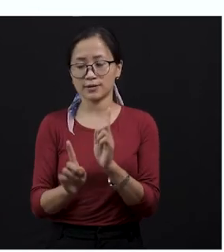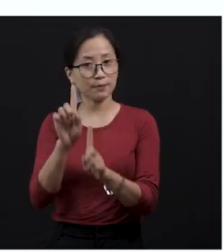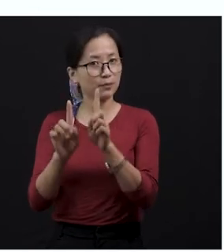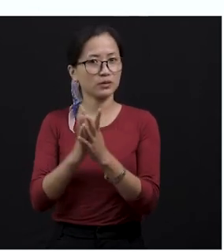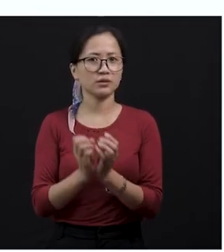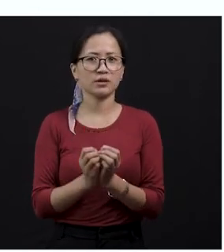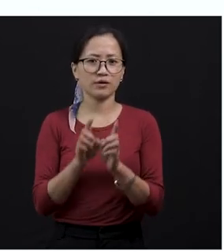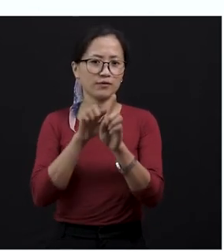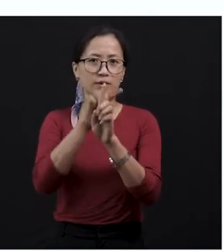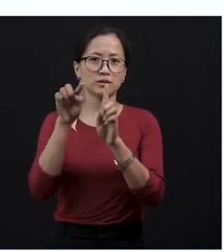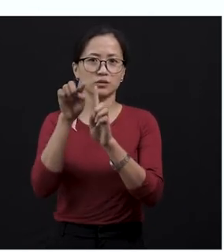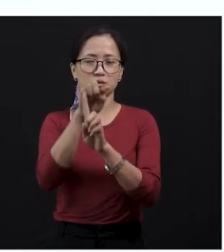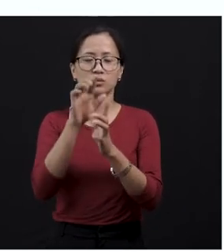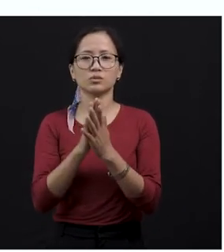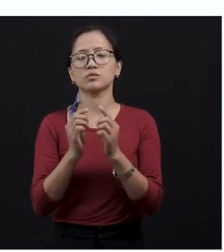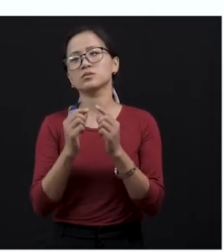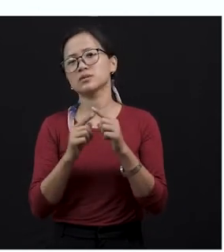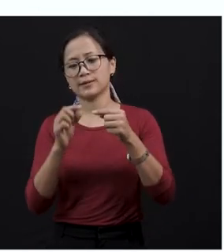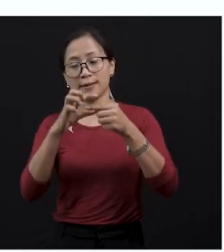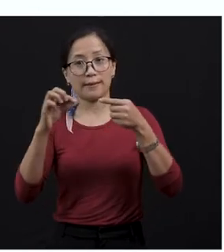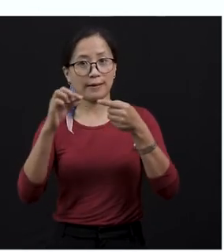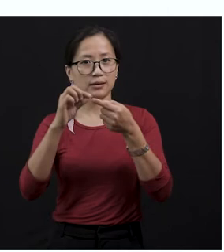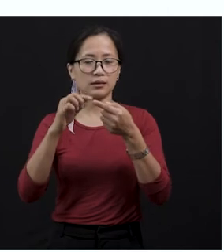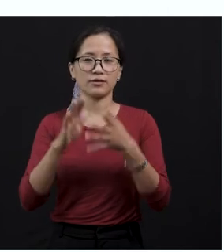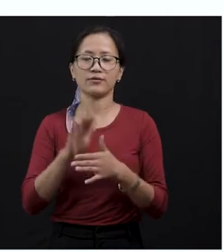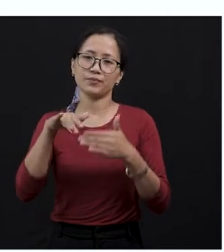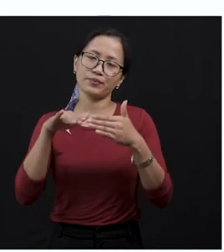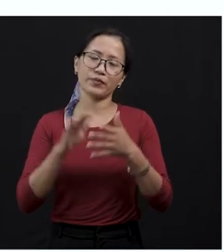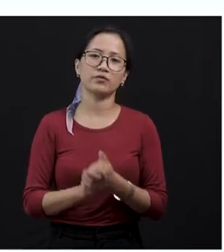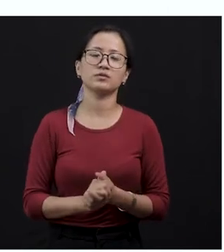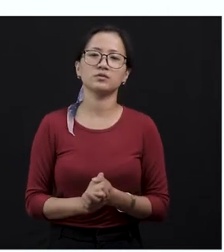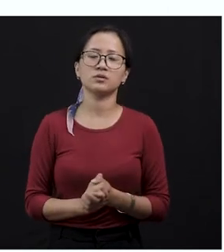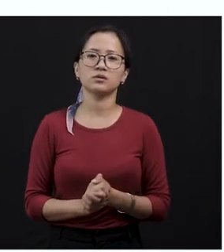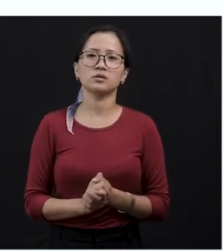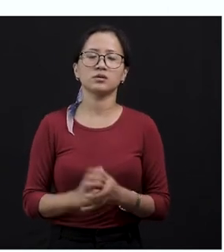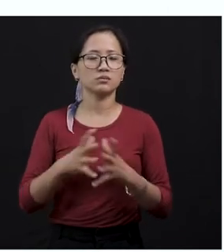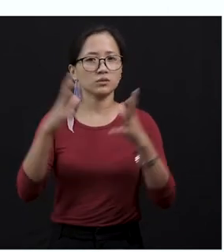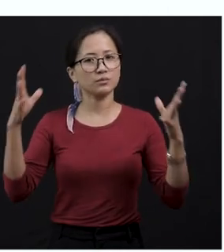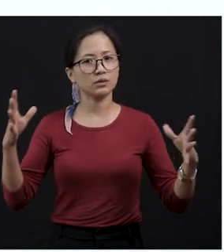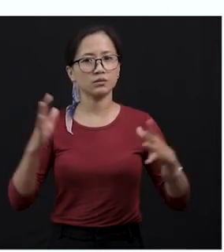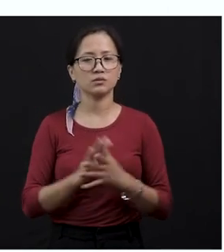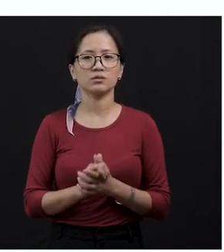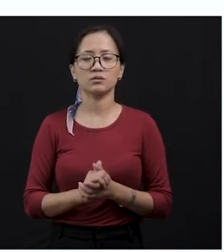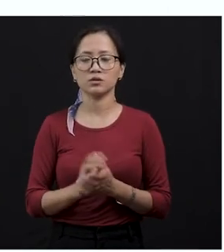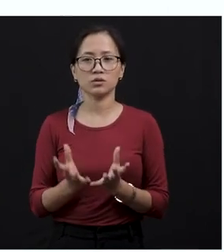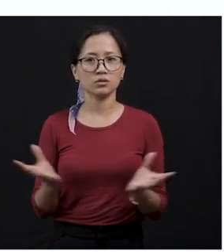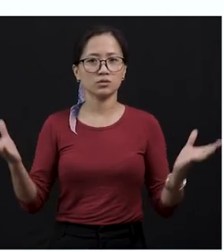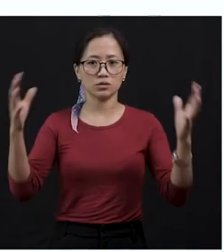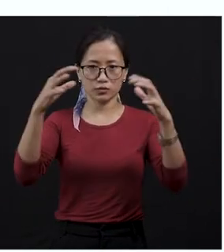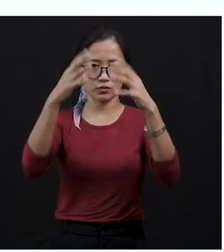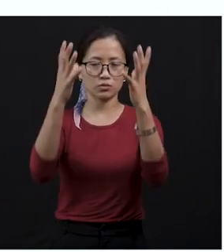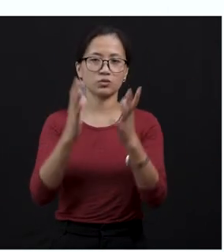cactus are planted at home for decorative purposes, but wild cactuses are big and they can form a bush.